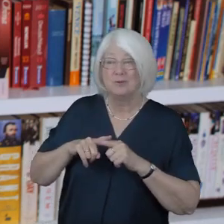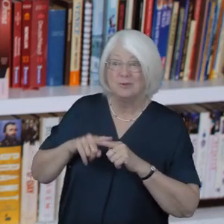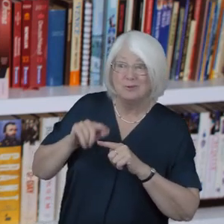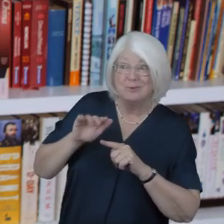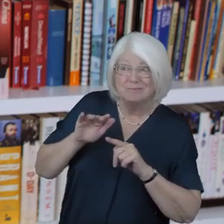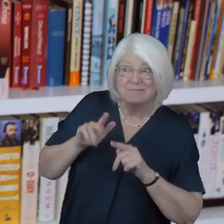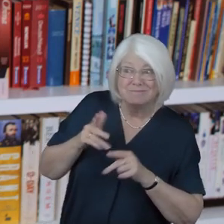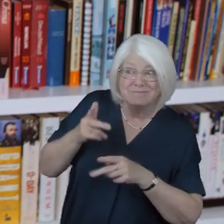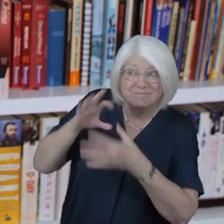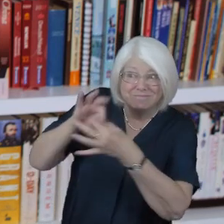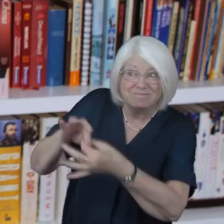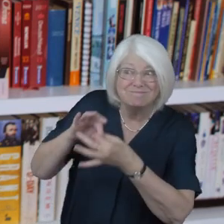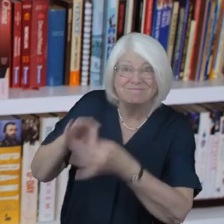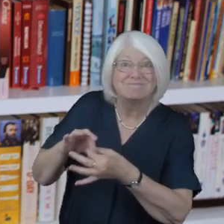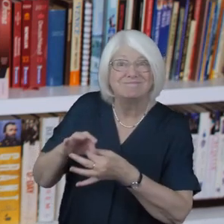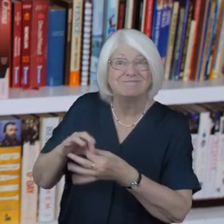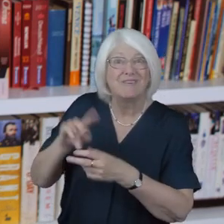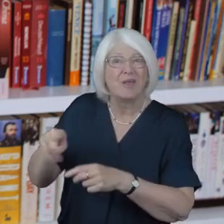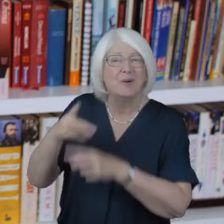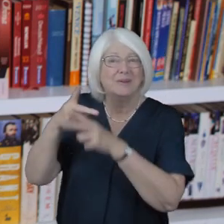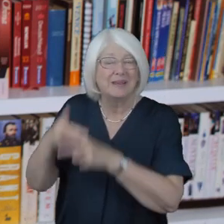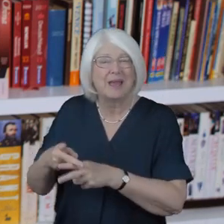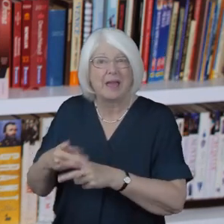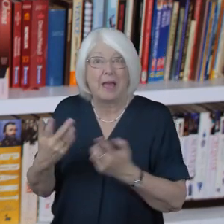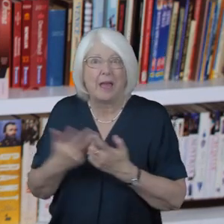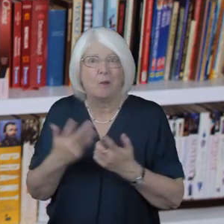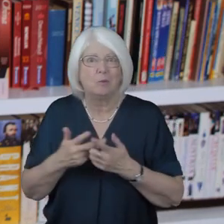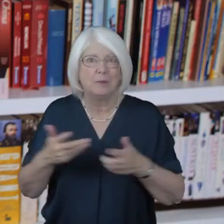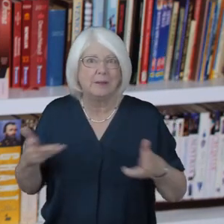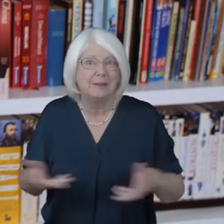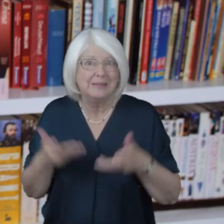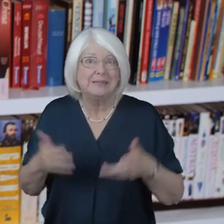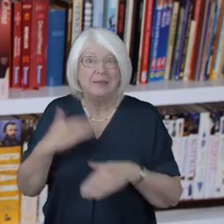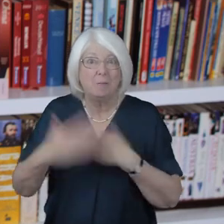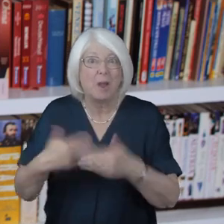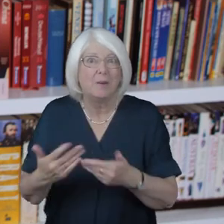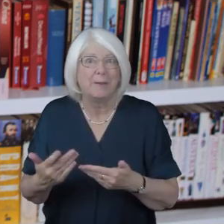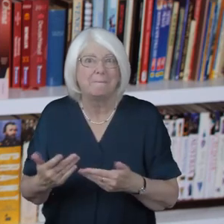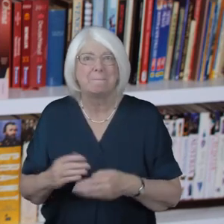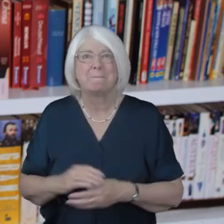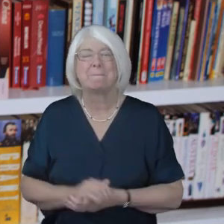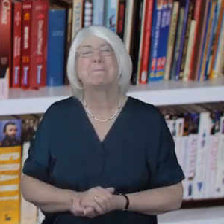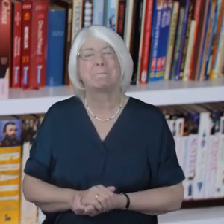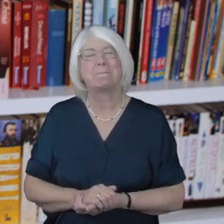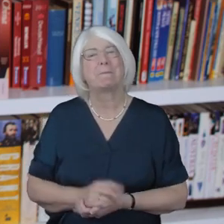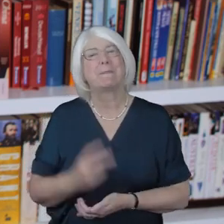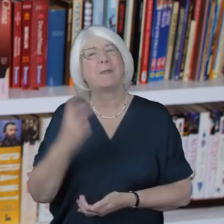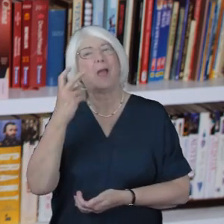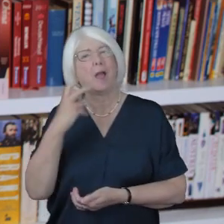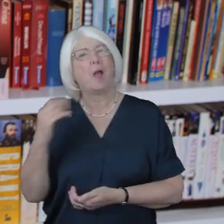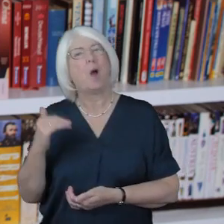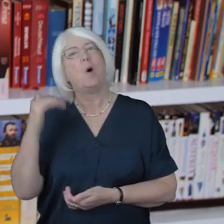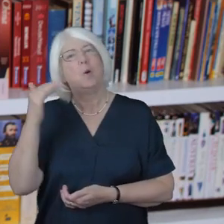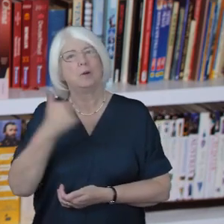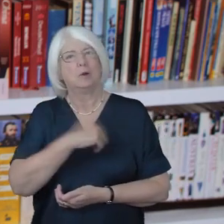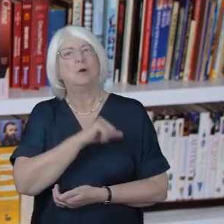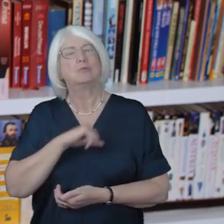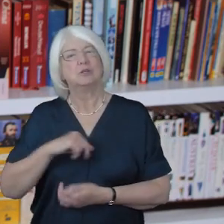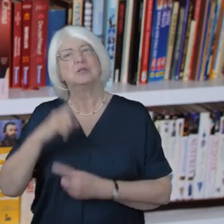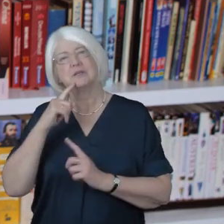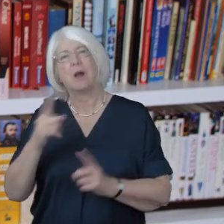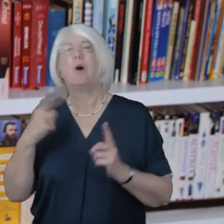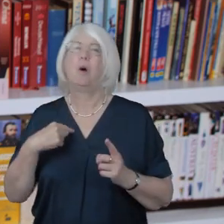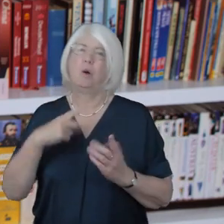how do we keep the engine of that motivation going well older Christians speak of how reading the Bible